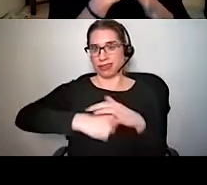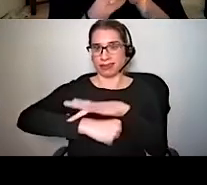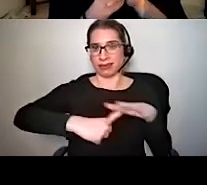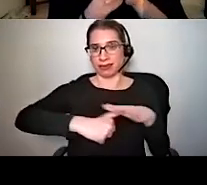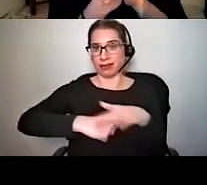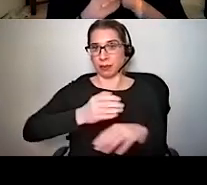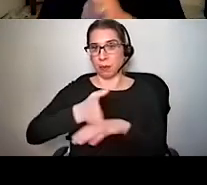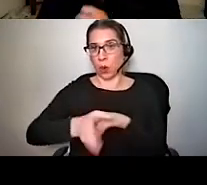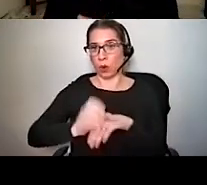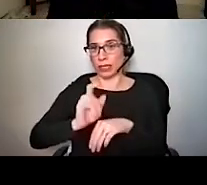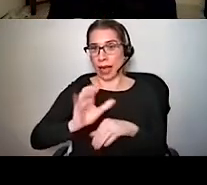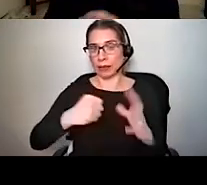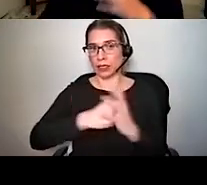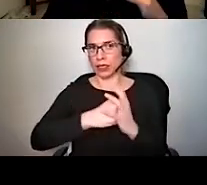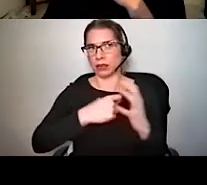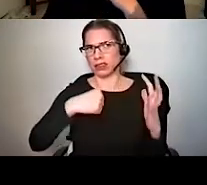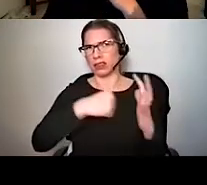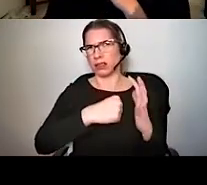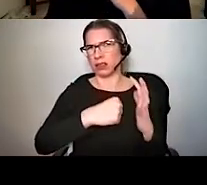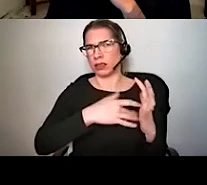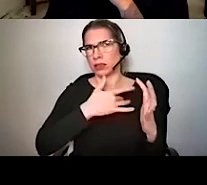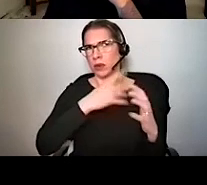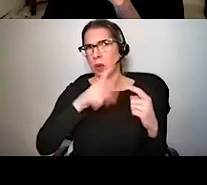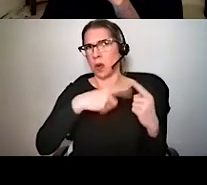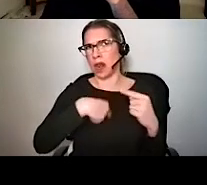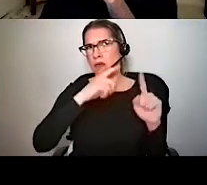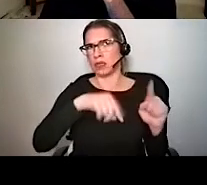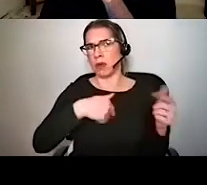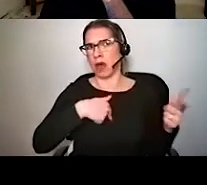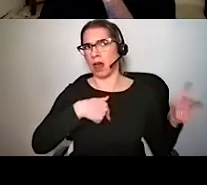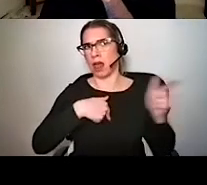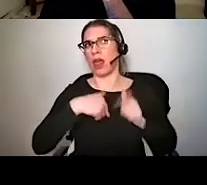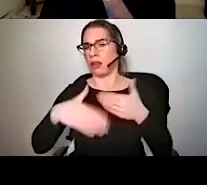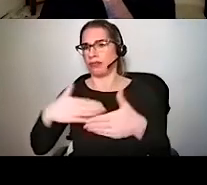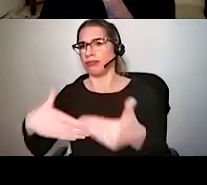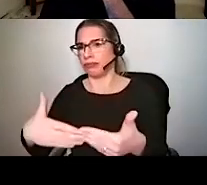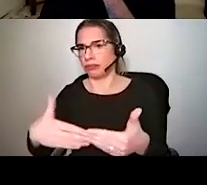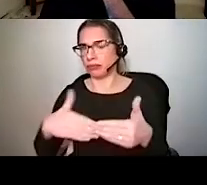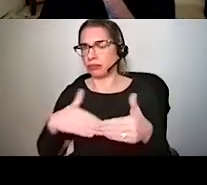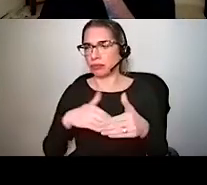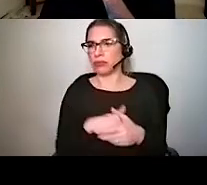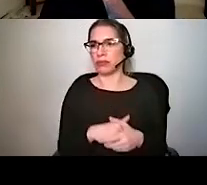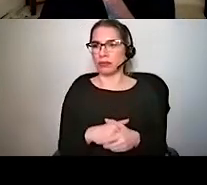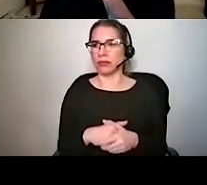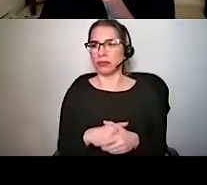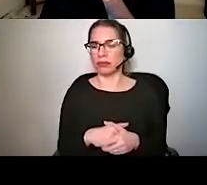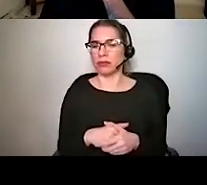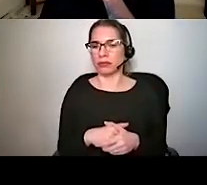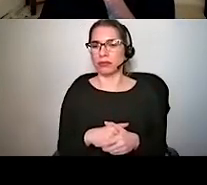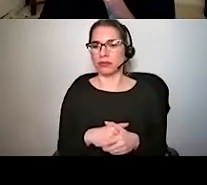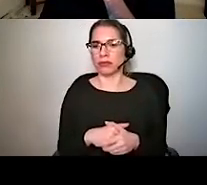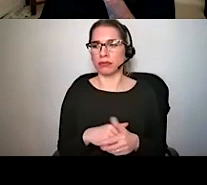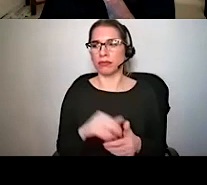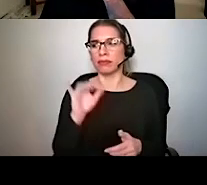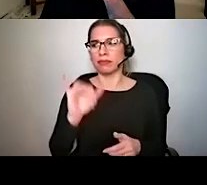when to respond. Okay. And so this is just one of, one of many cool